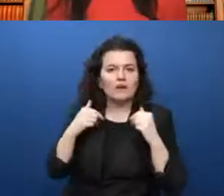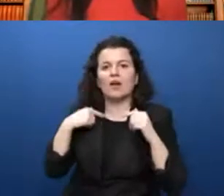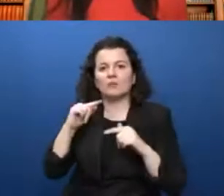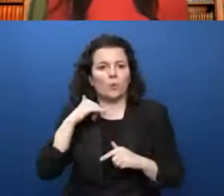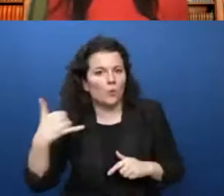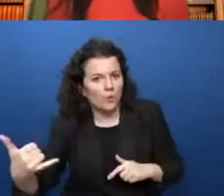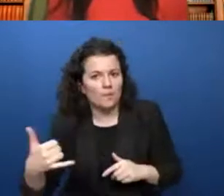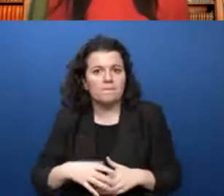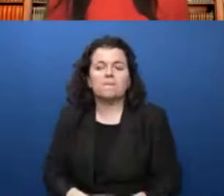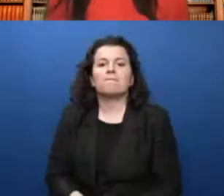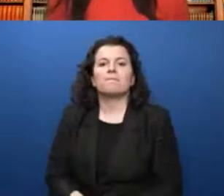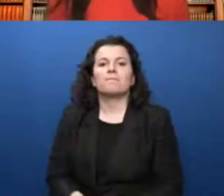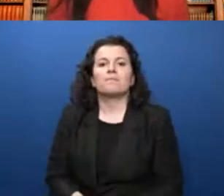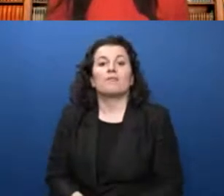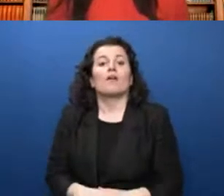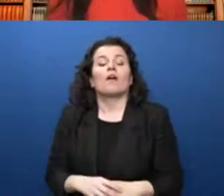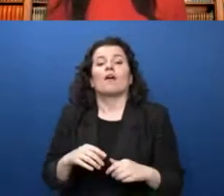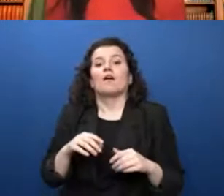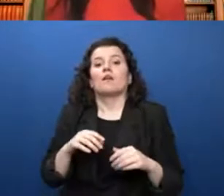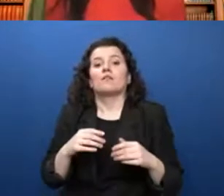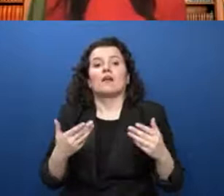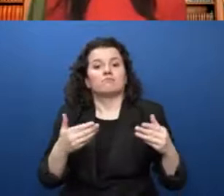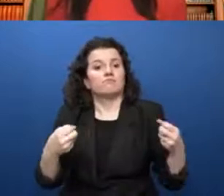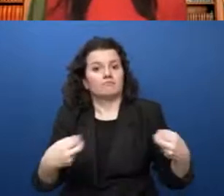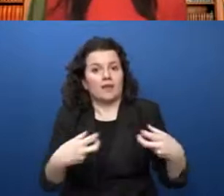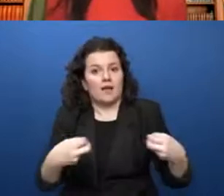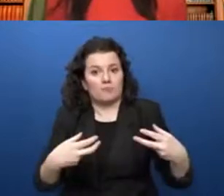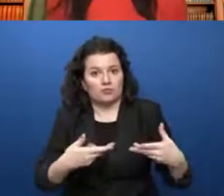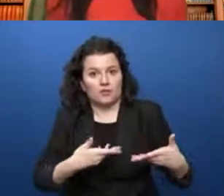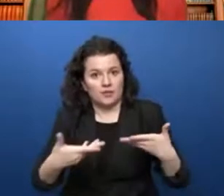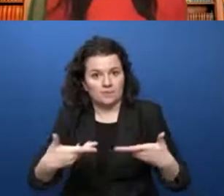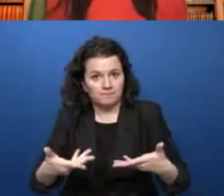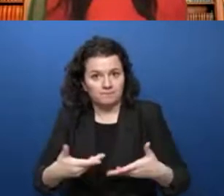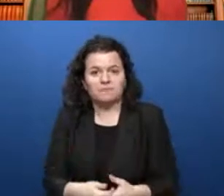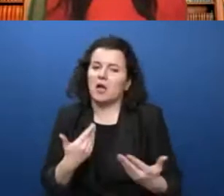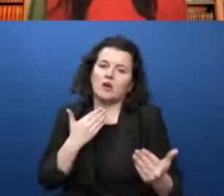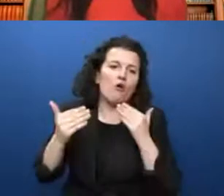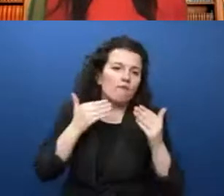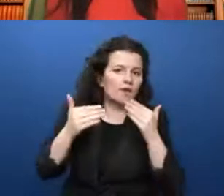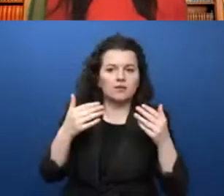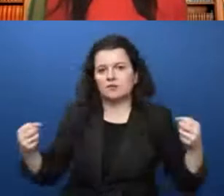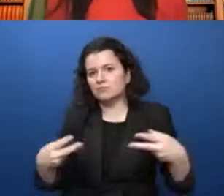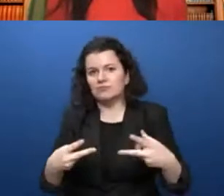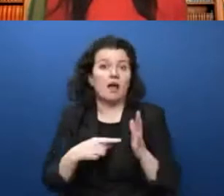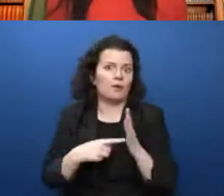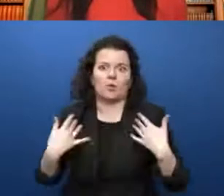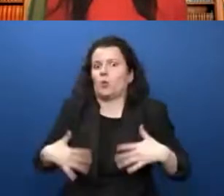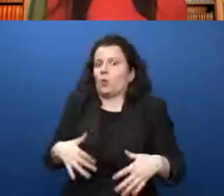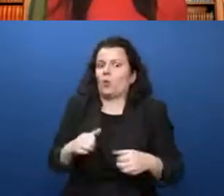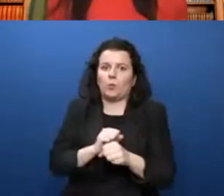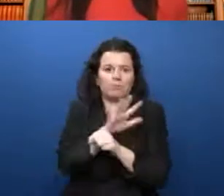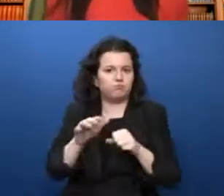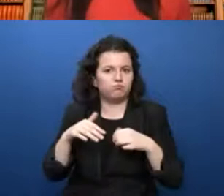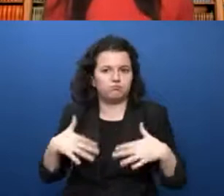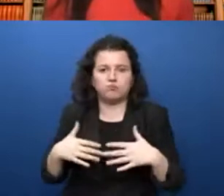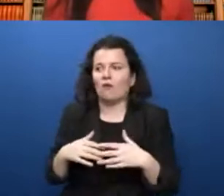conference captioning services. An example of that is, let's say, especially during the pandemic when everyone